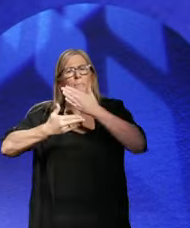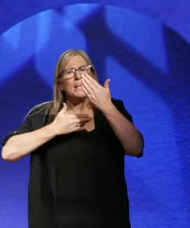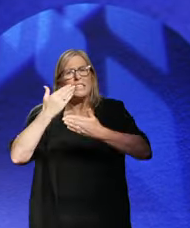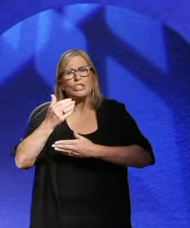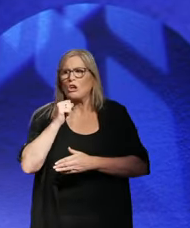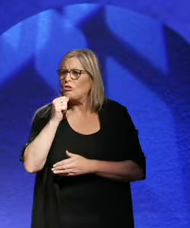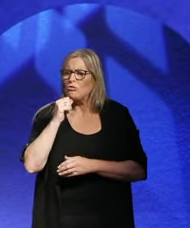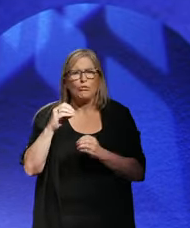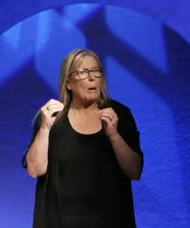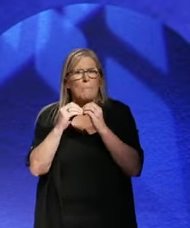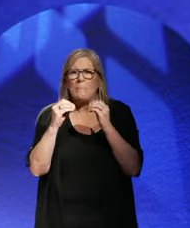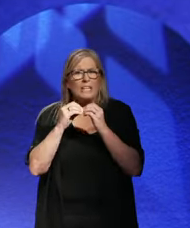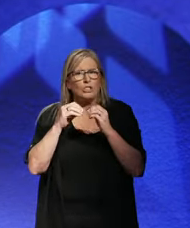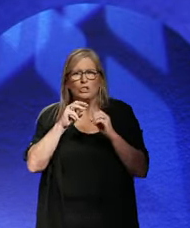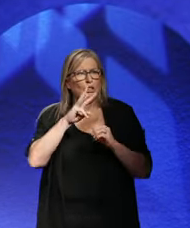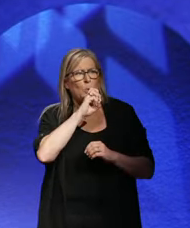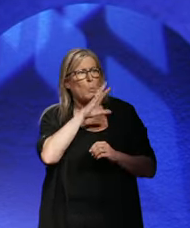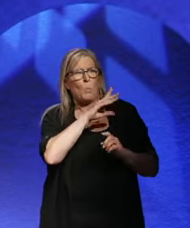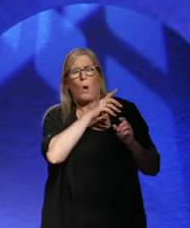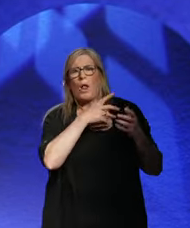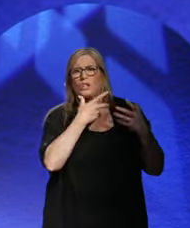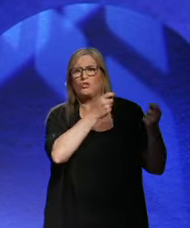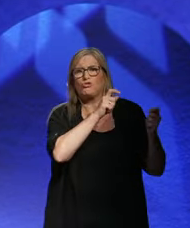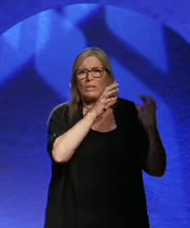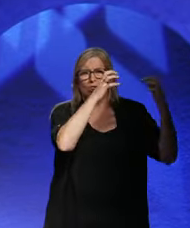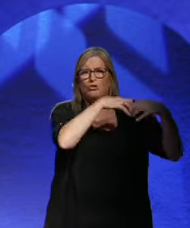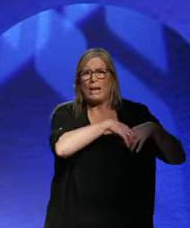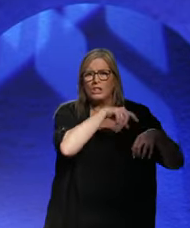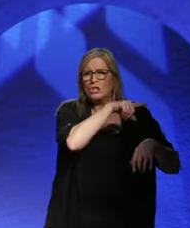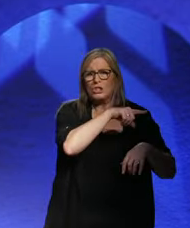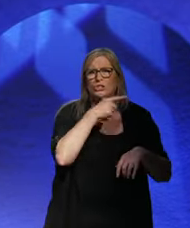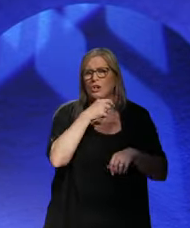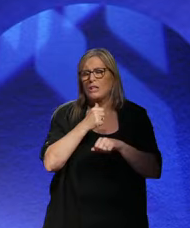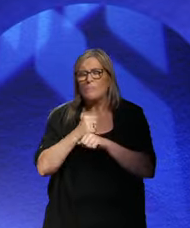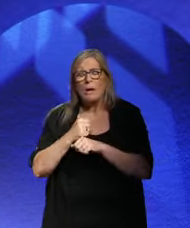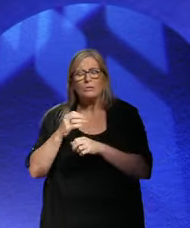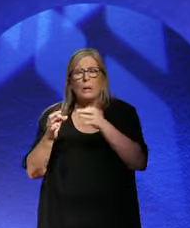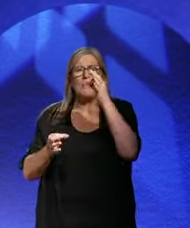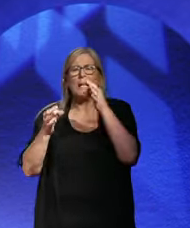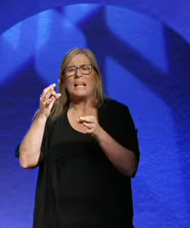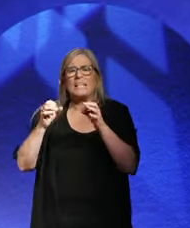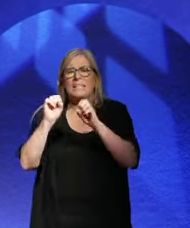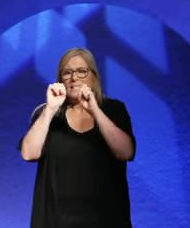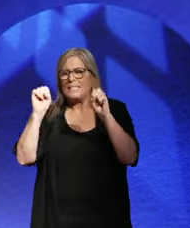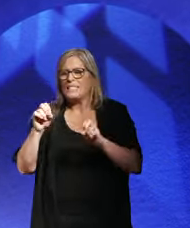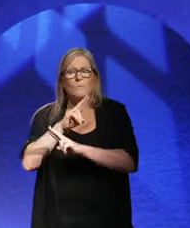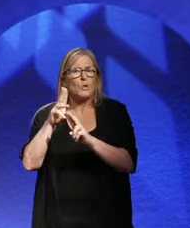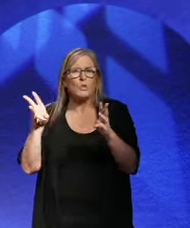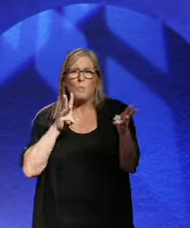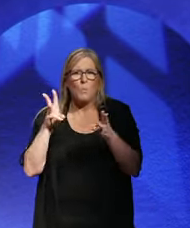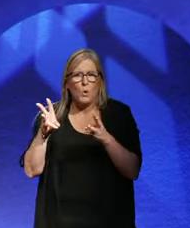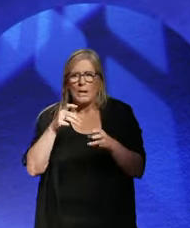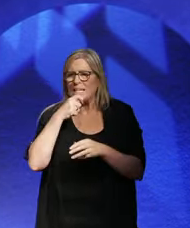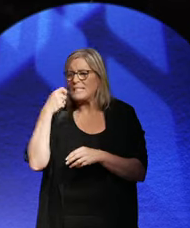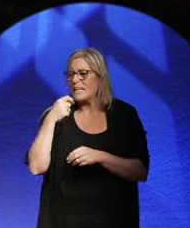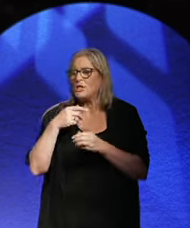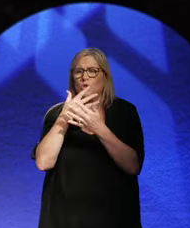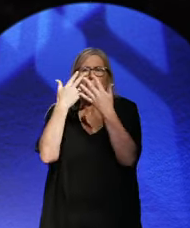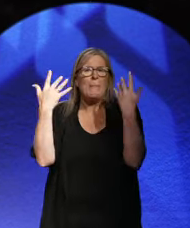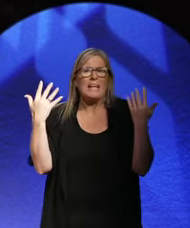mention the Wall Street crash at all. He mentions the political system doesn't work. There's too many political parties.